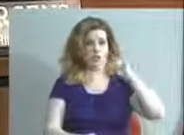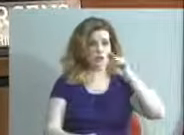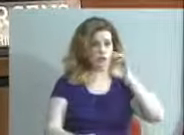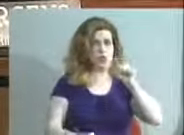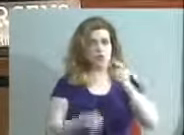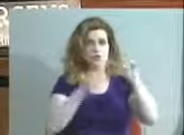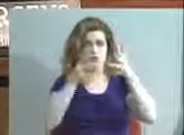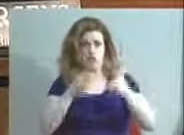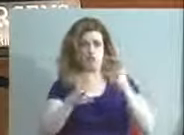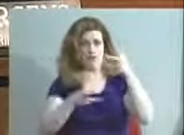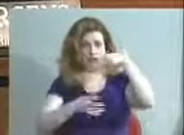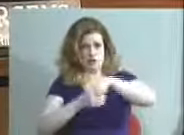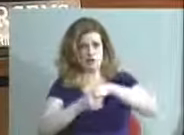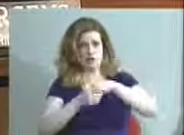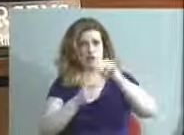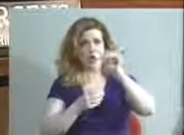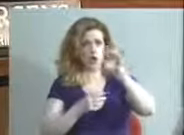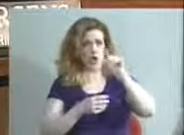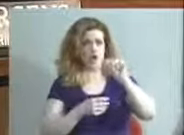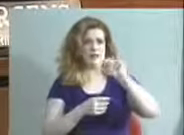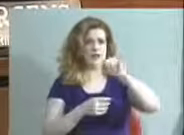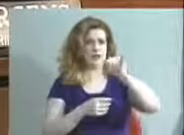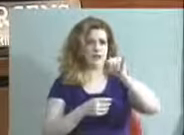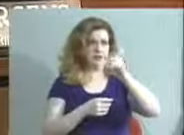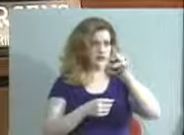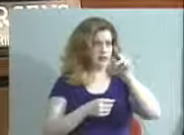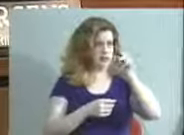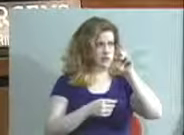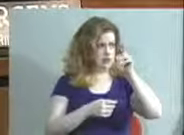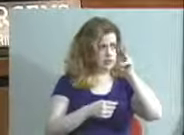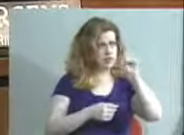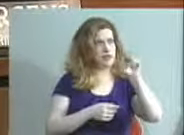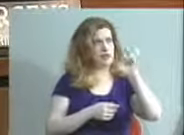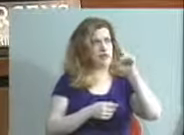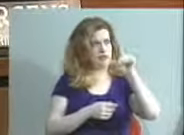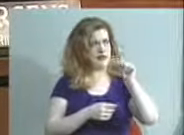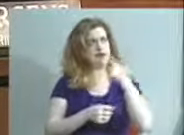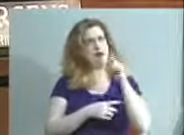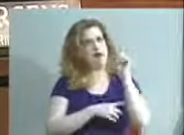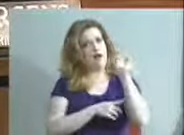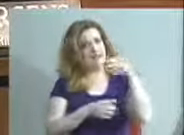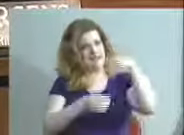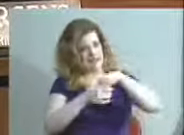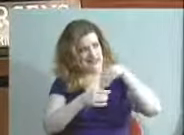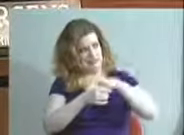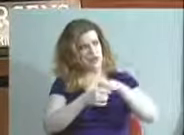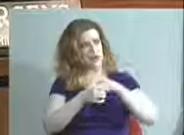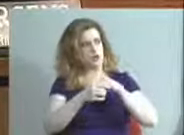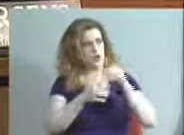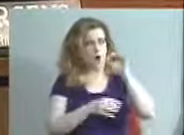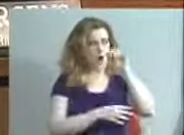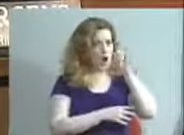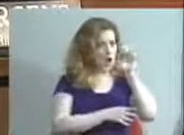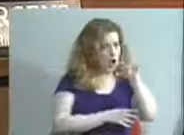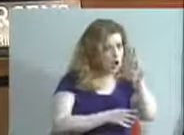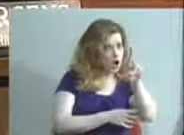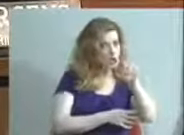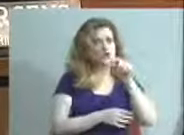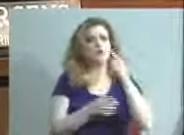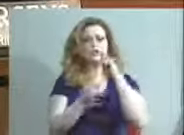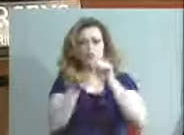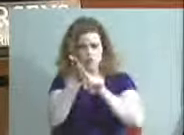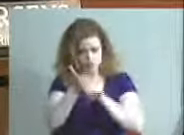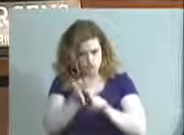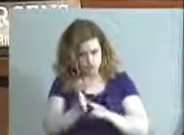Director of Internal Audit, Jim Tenza from Dean Dorton, we are asking our internal auditor to not only review